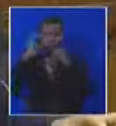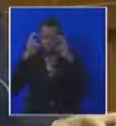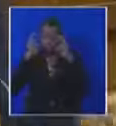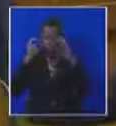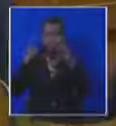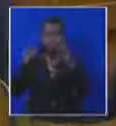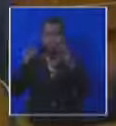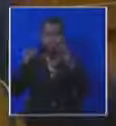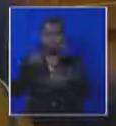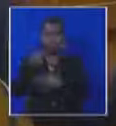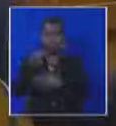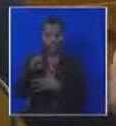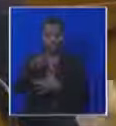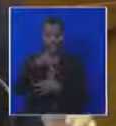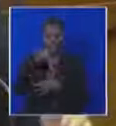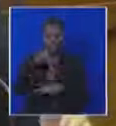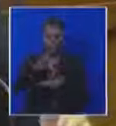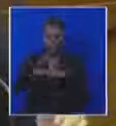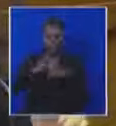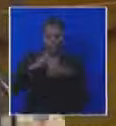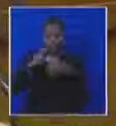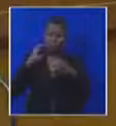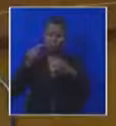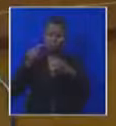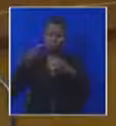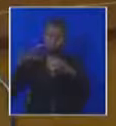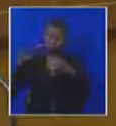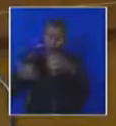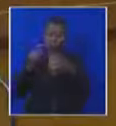Elizabeth. You needed something big enough, President, to throw your caucus under.